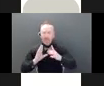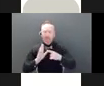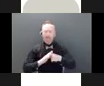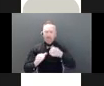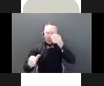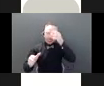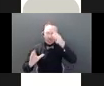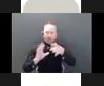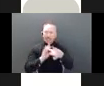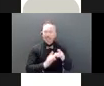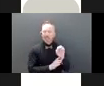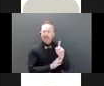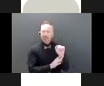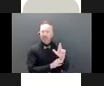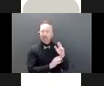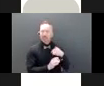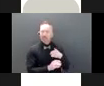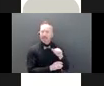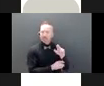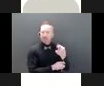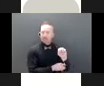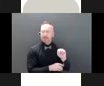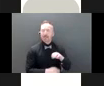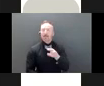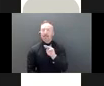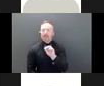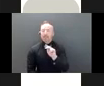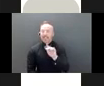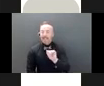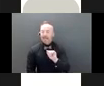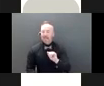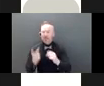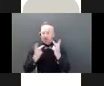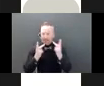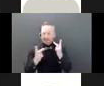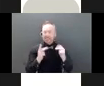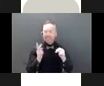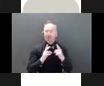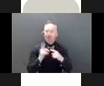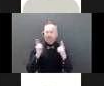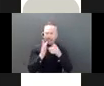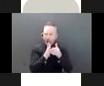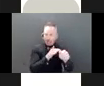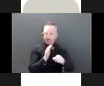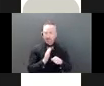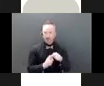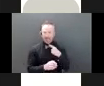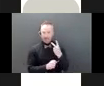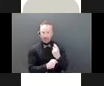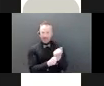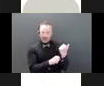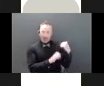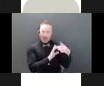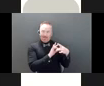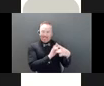and you'll see them in the media, I'm sure. Particularly I know in the last two years around the abuse and long term